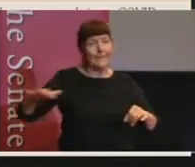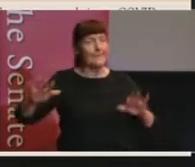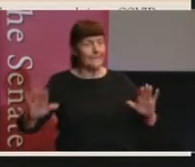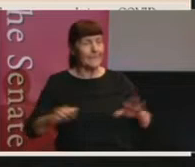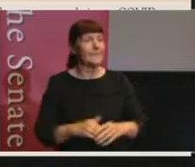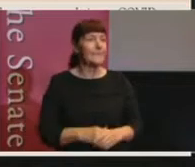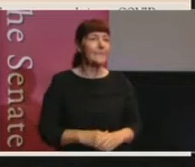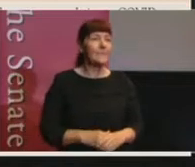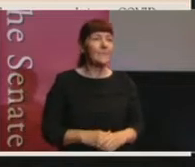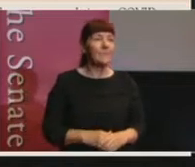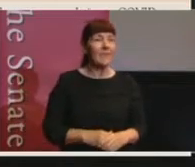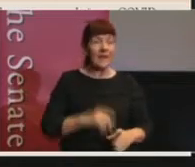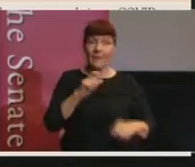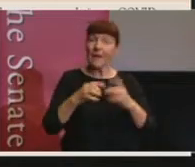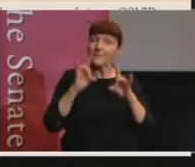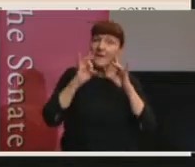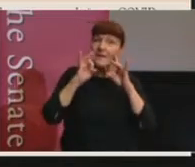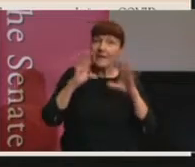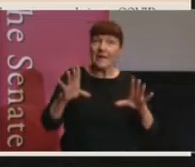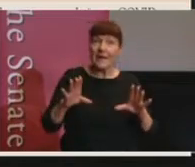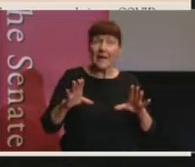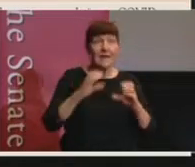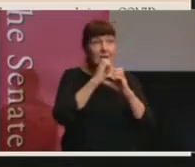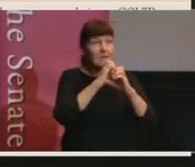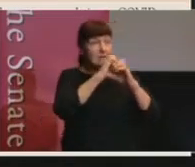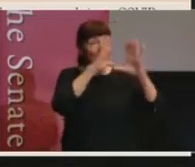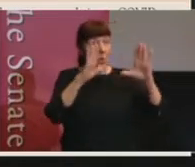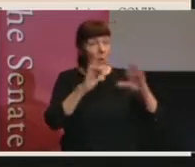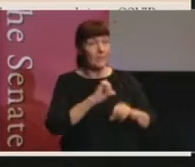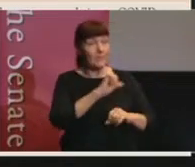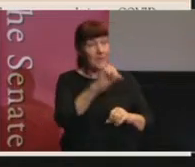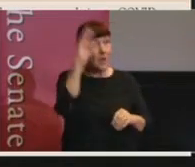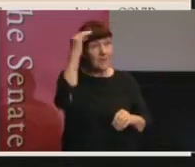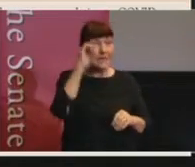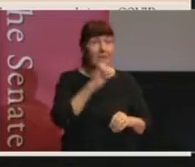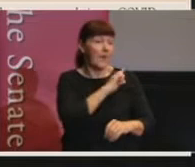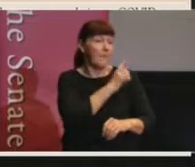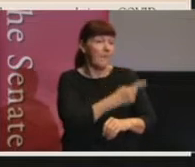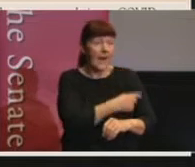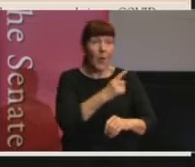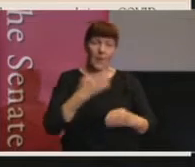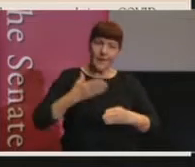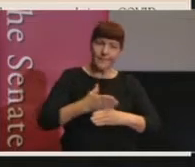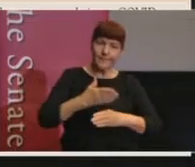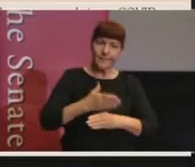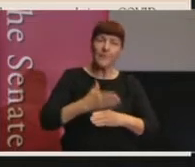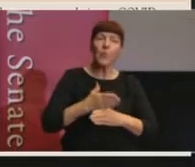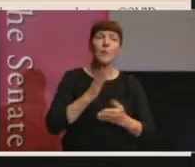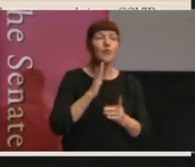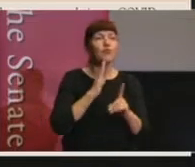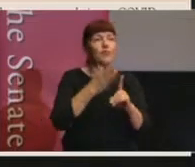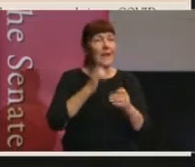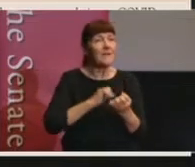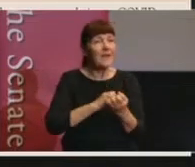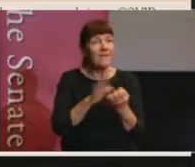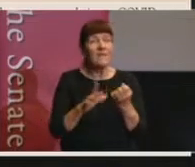apparent that the scope of the committee's powers and functions is going to directly influence things